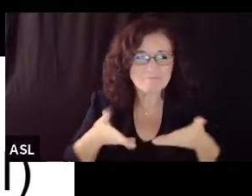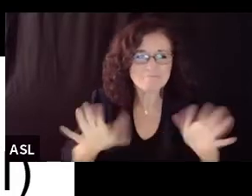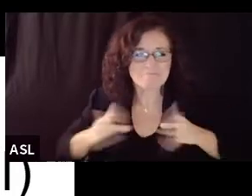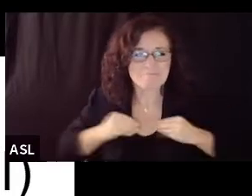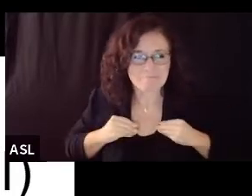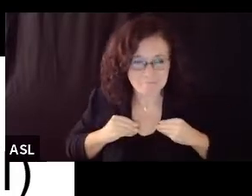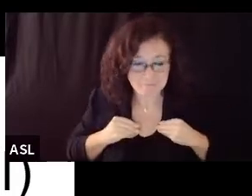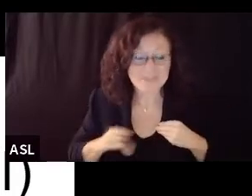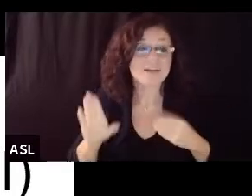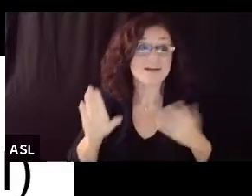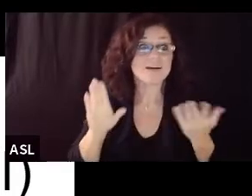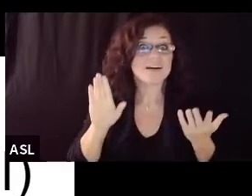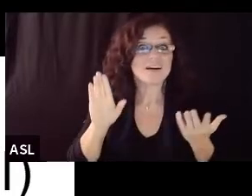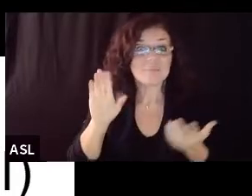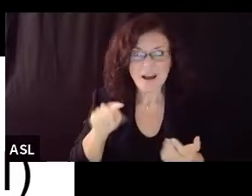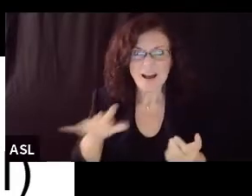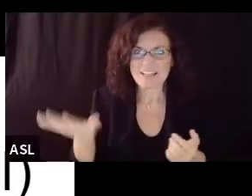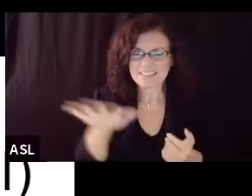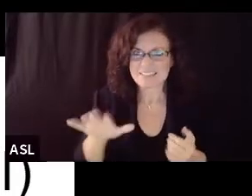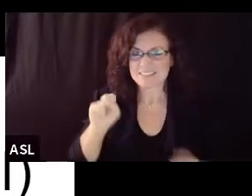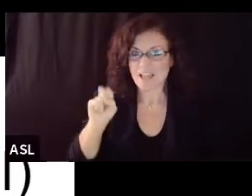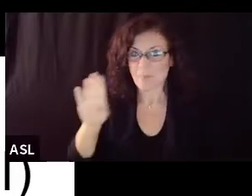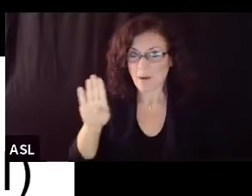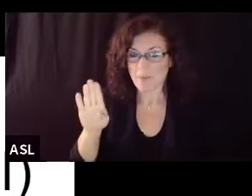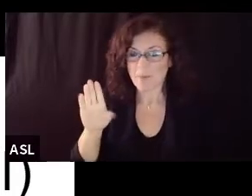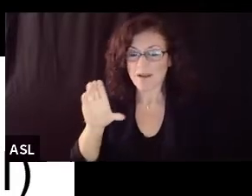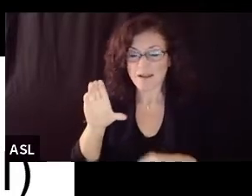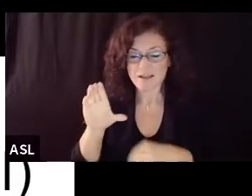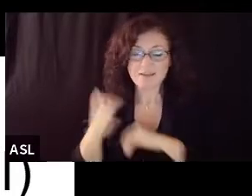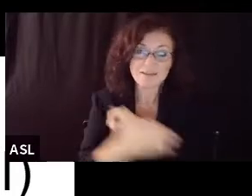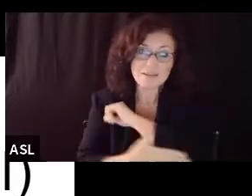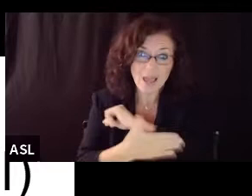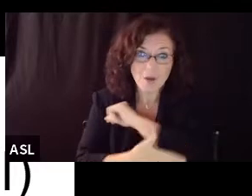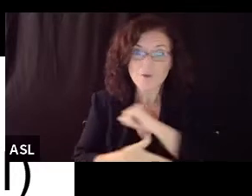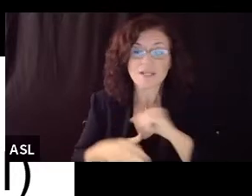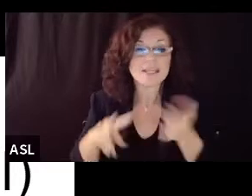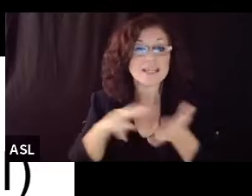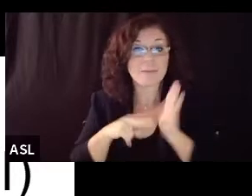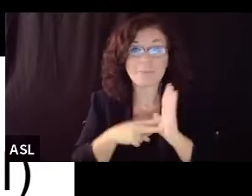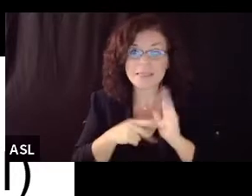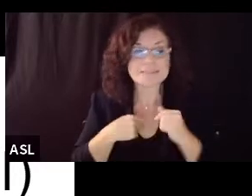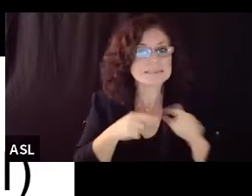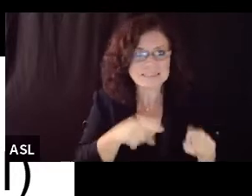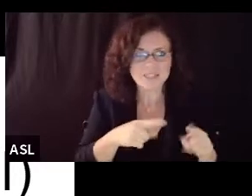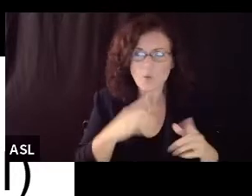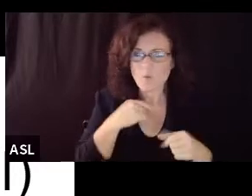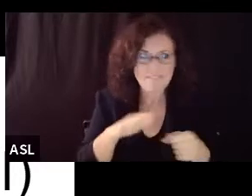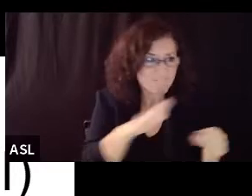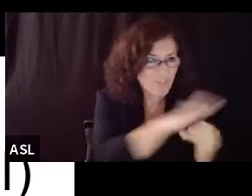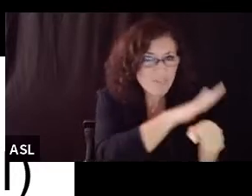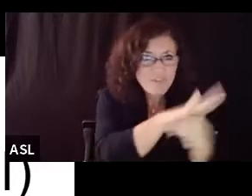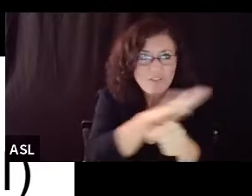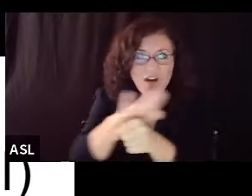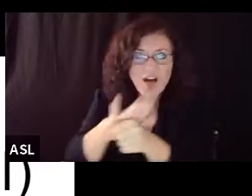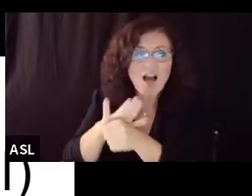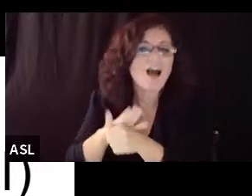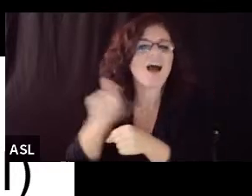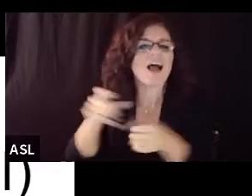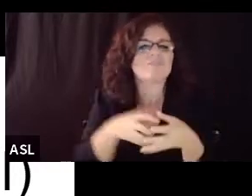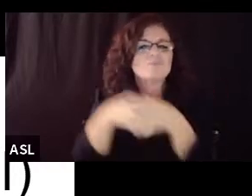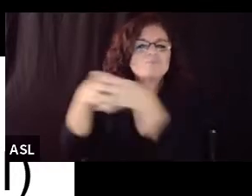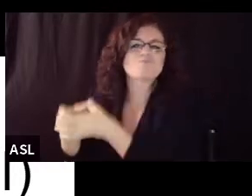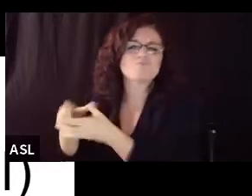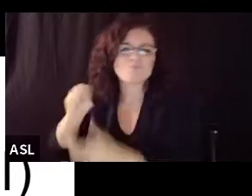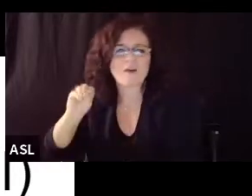as a county are really at that point where we're transitioning to doing surge care um so taking care of